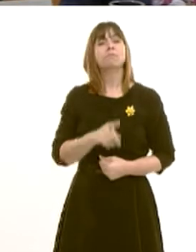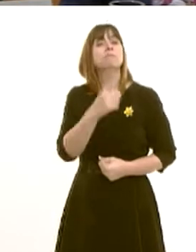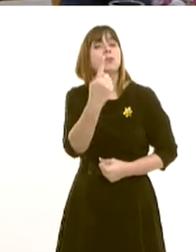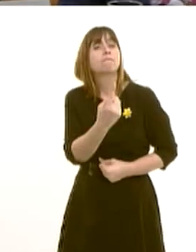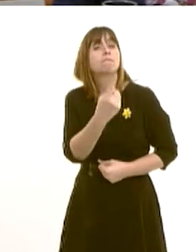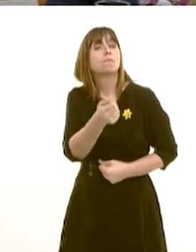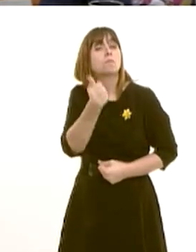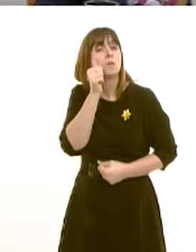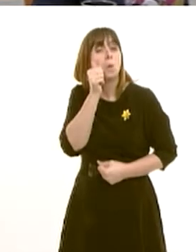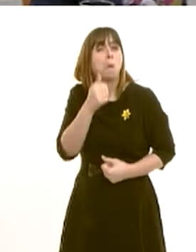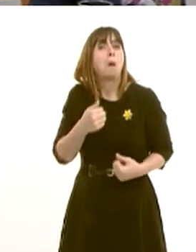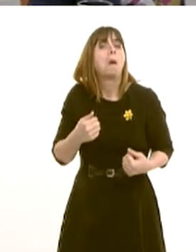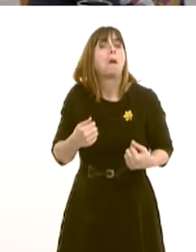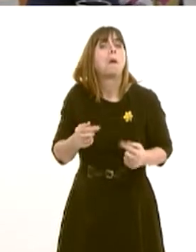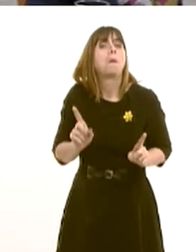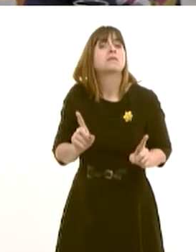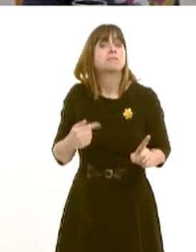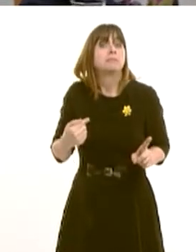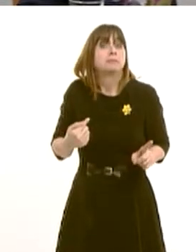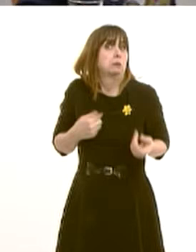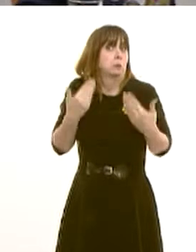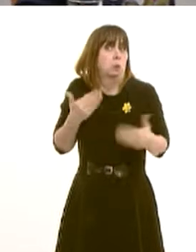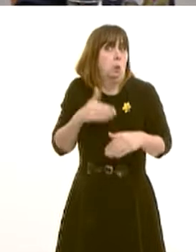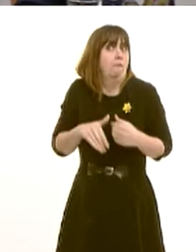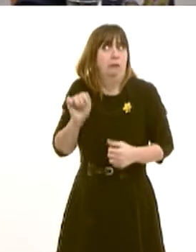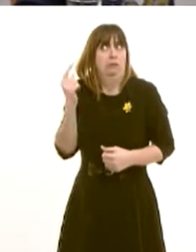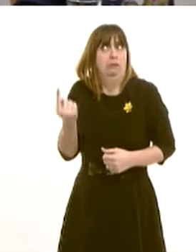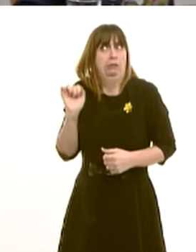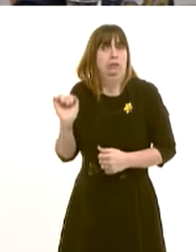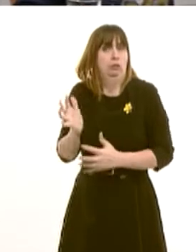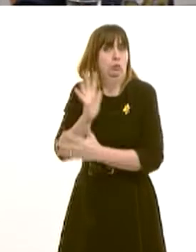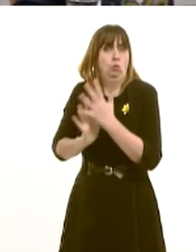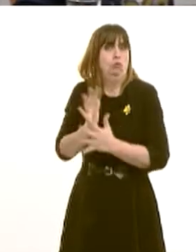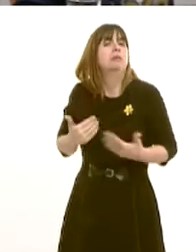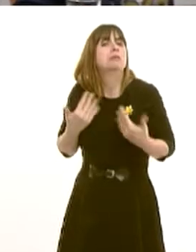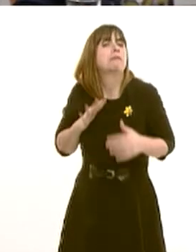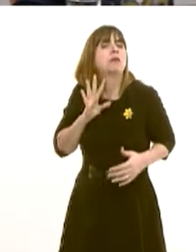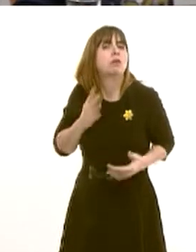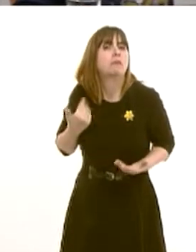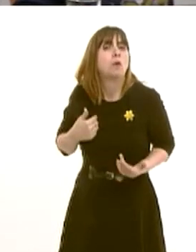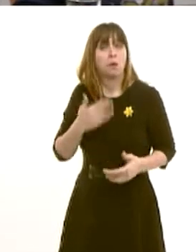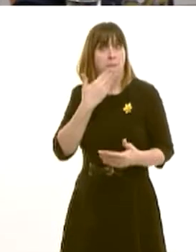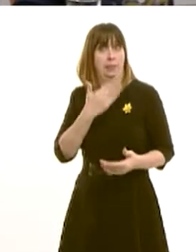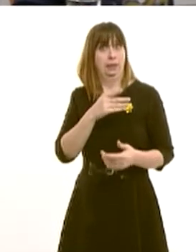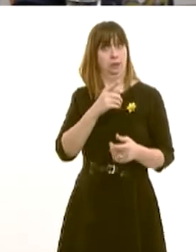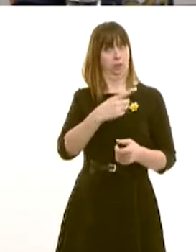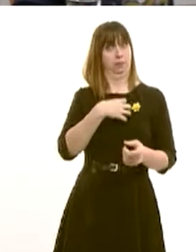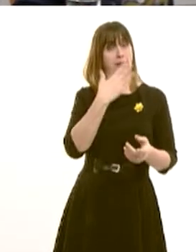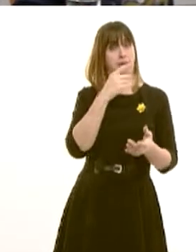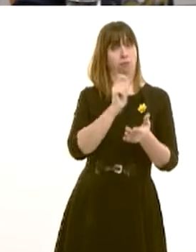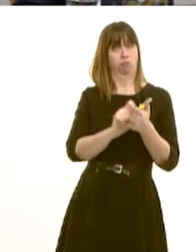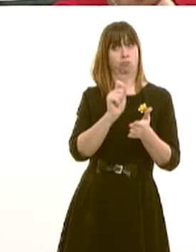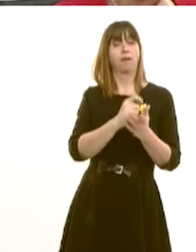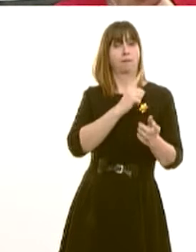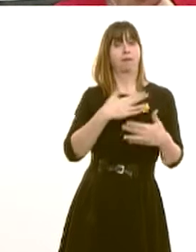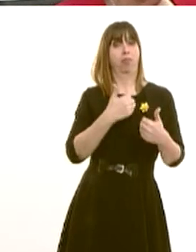I am not aware of this case, but it's important that this be considered. will ask the Minister to write to the member in